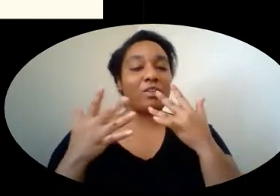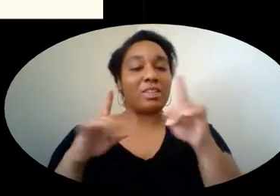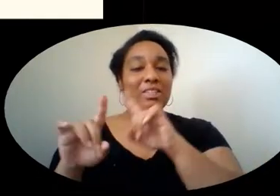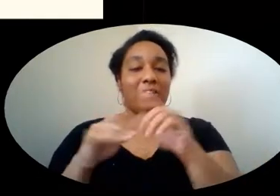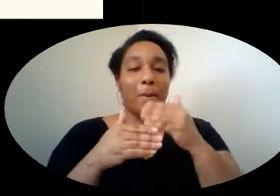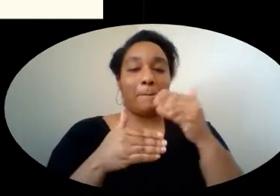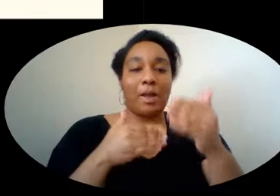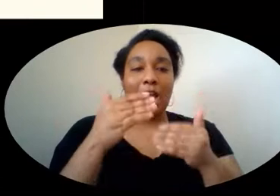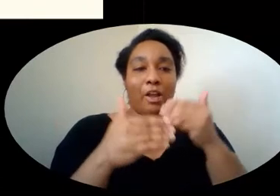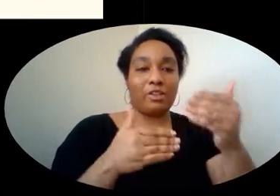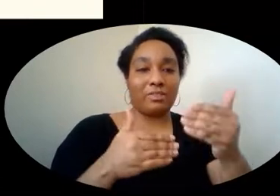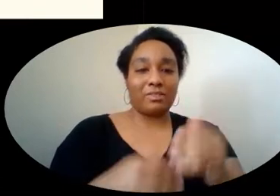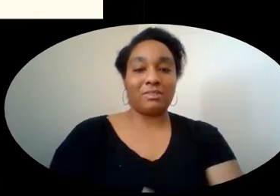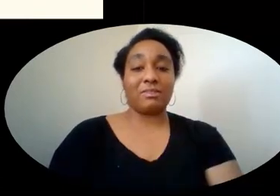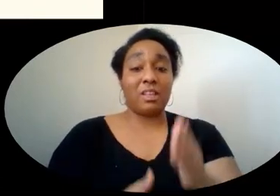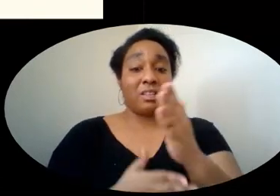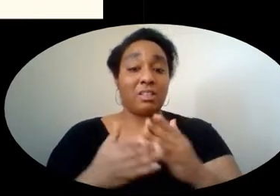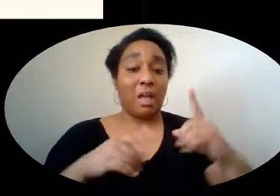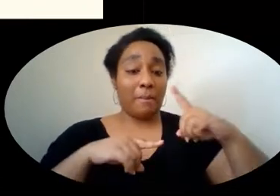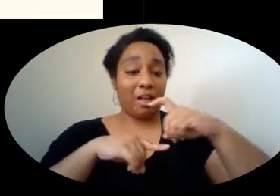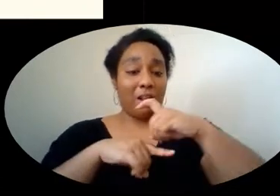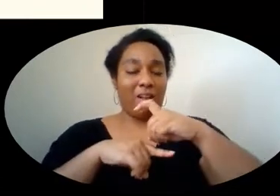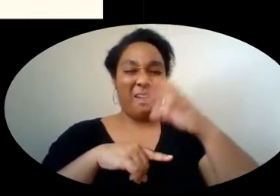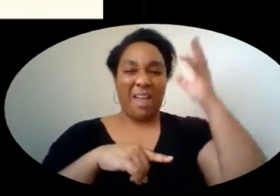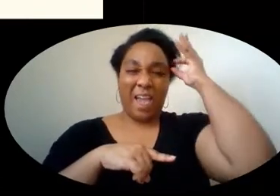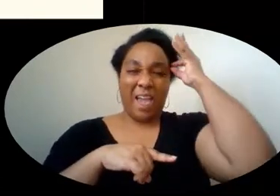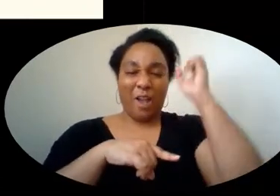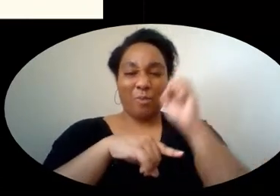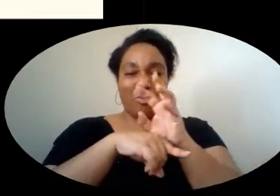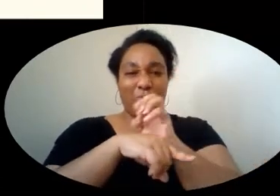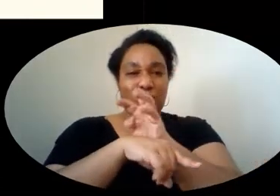different patterns. Some caterpillars are even hairy.